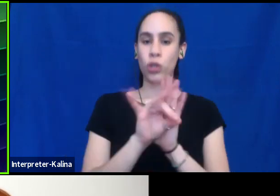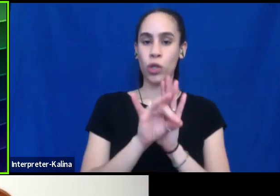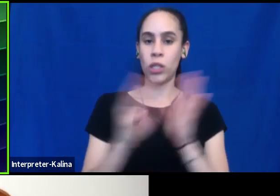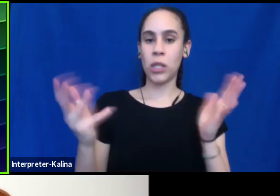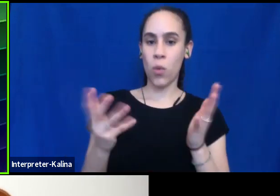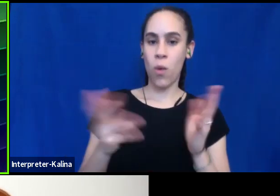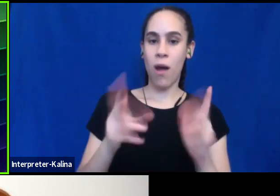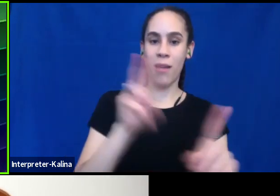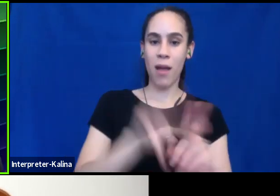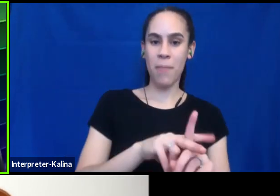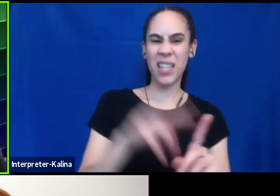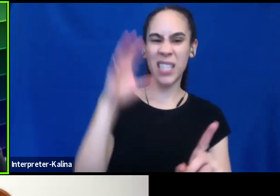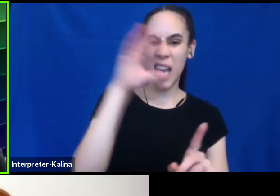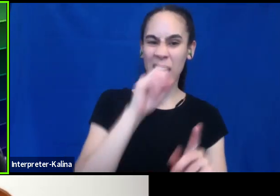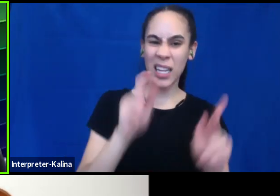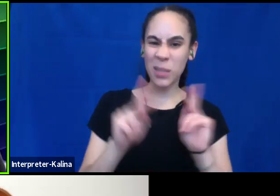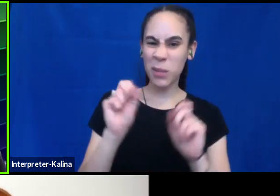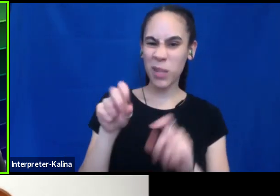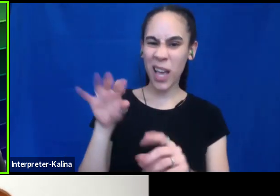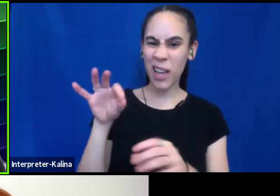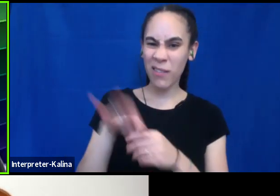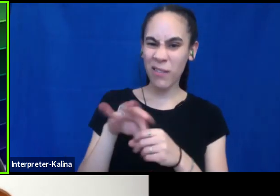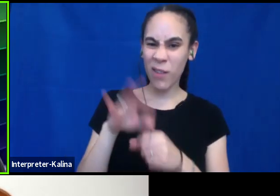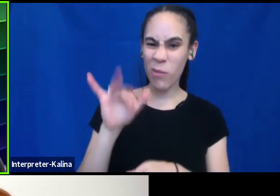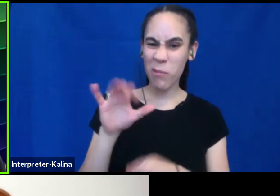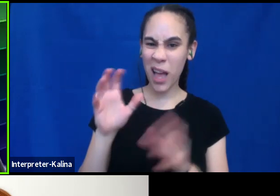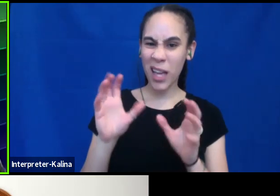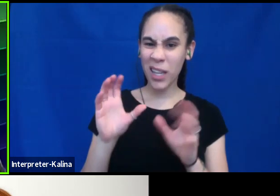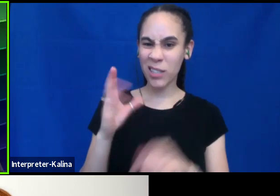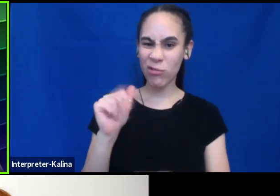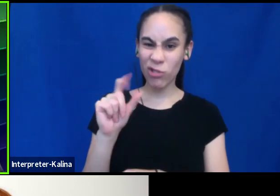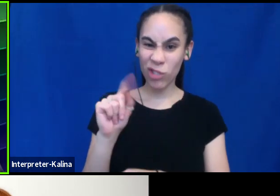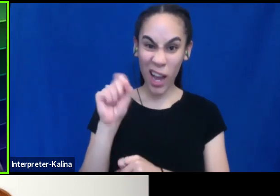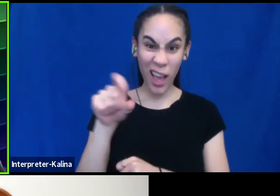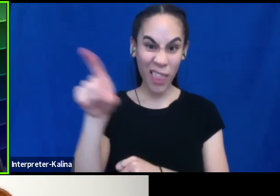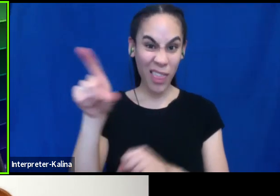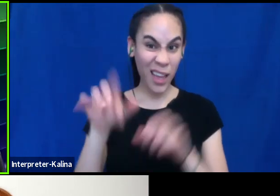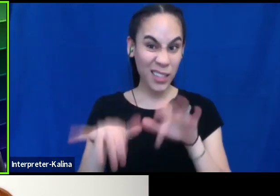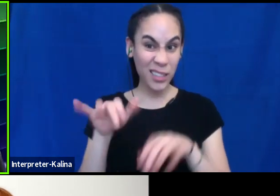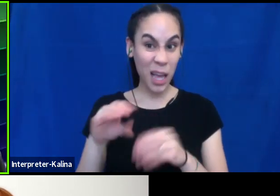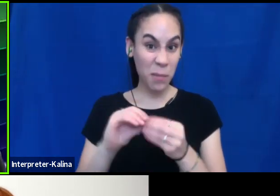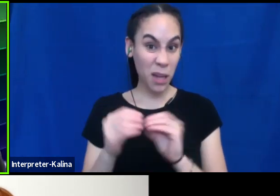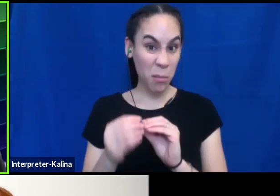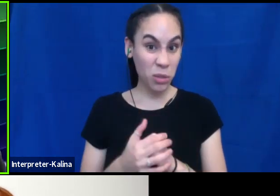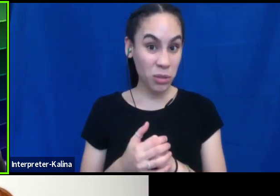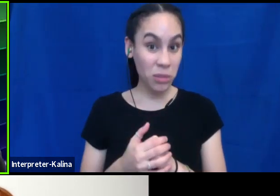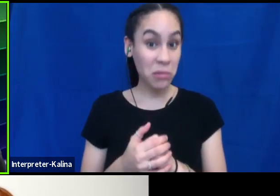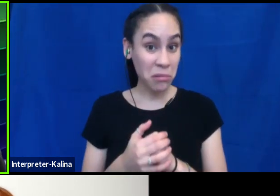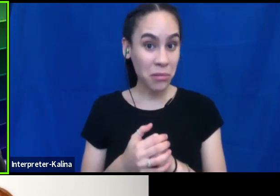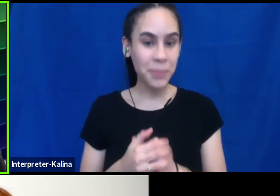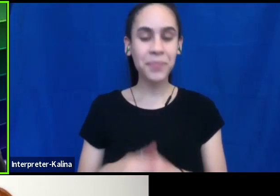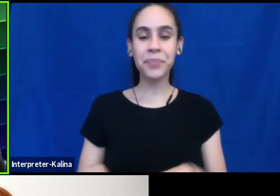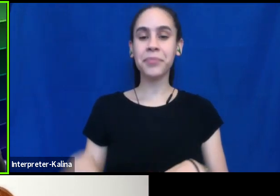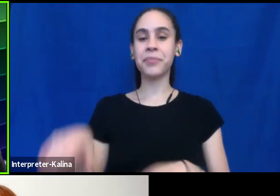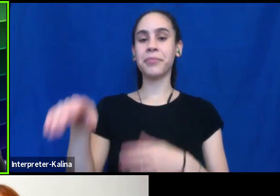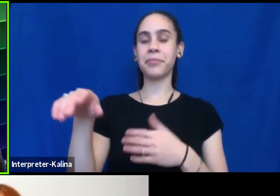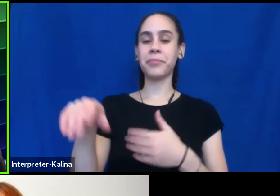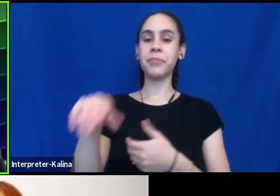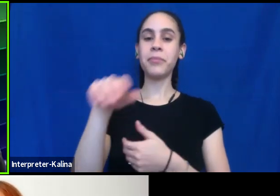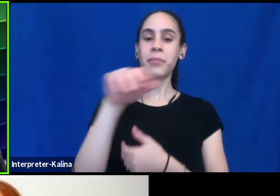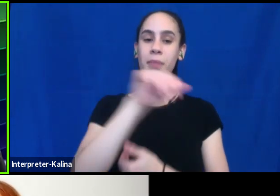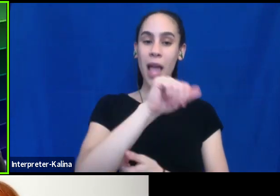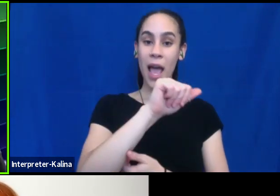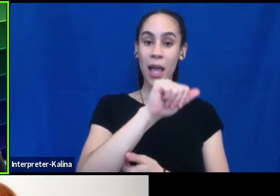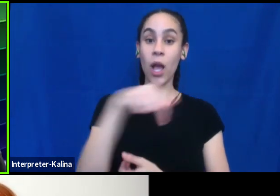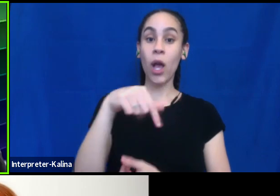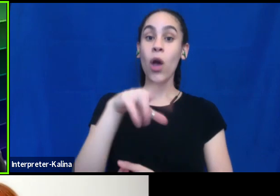we get a people vote by, by chat. Can they type in some numbers? Um, okay. So a is, uh, queer is an offensive